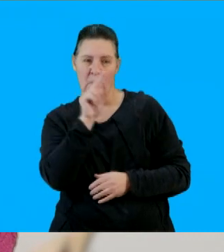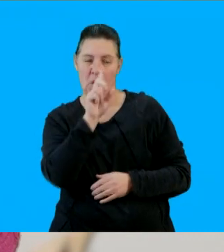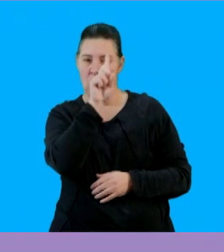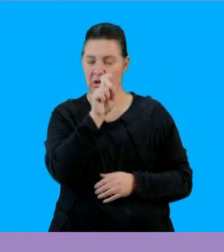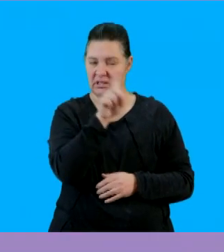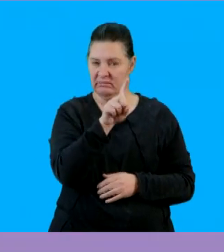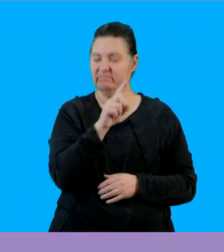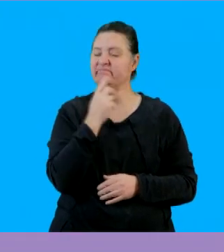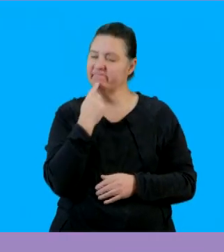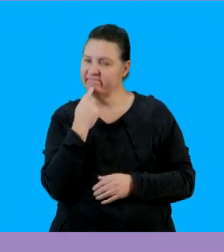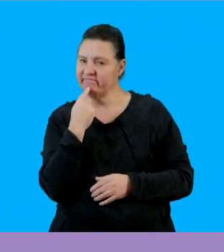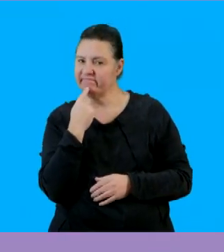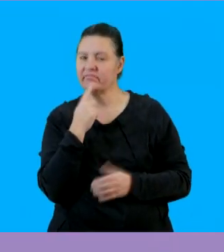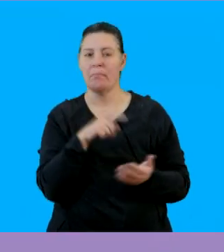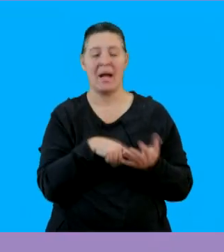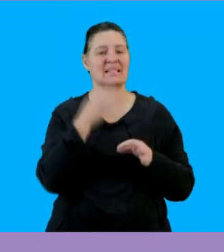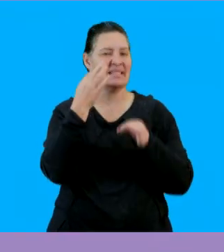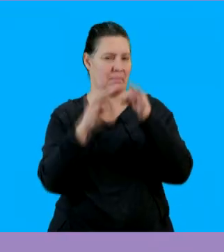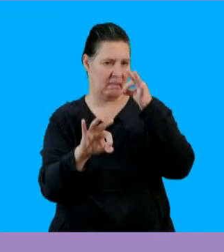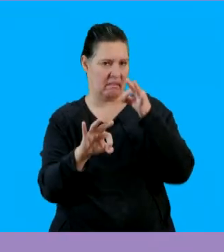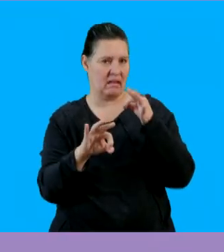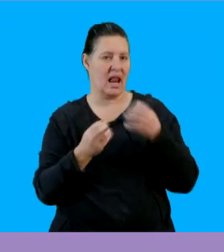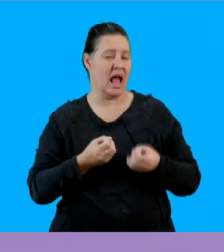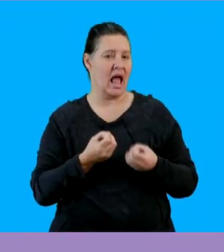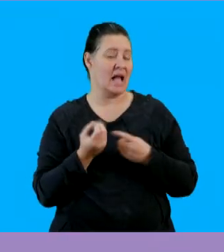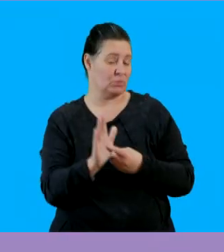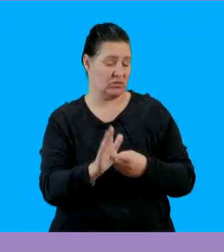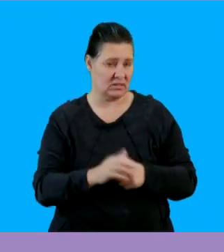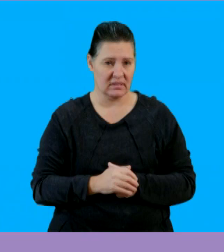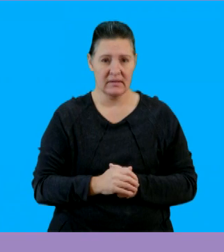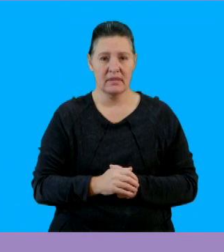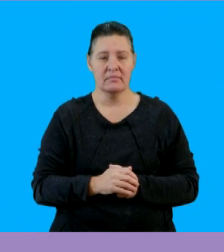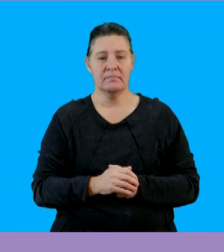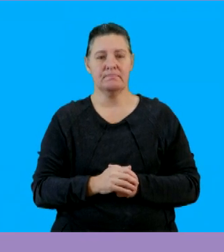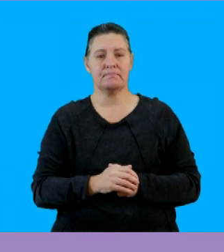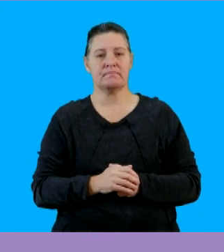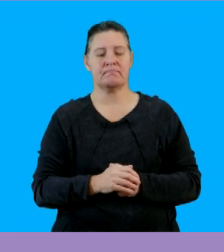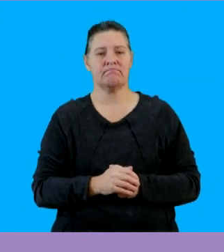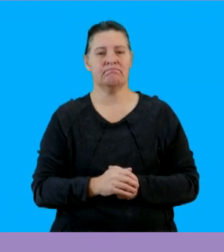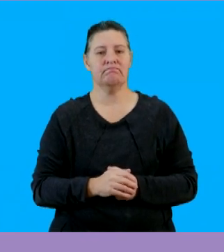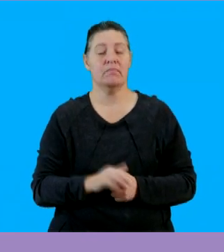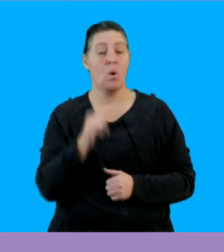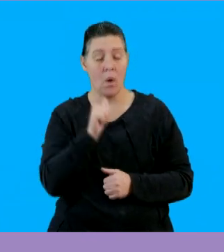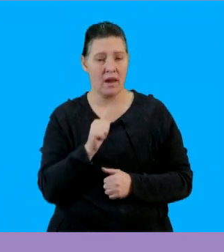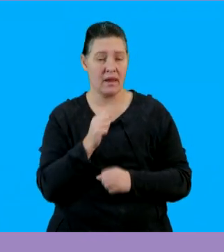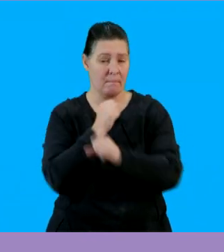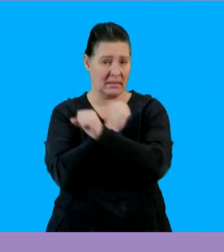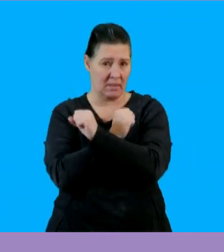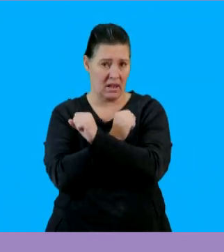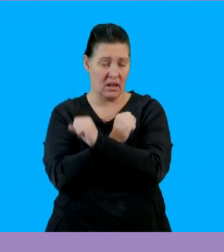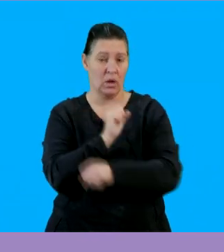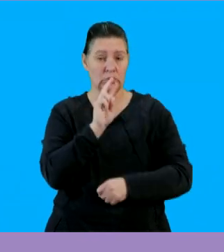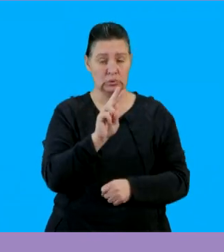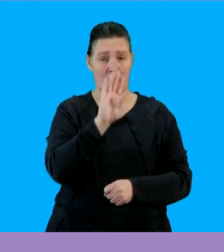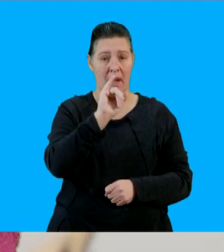at the questions we are going to be required to simplify the following expressions now remember when we are